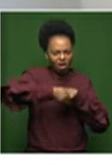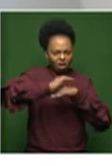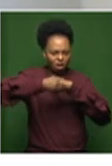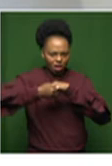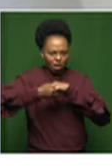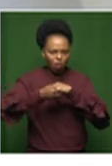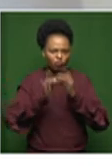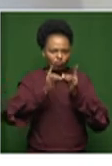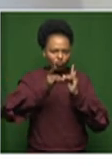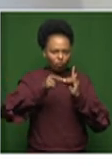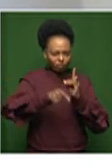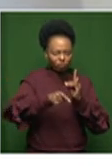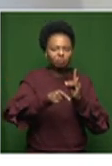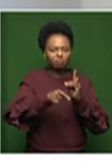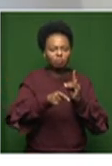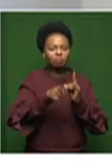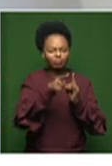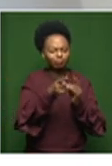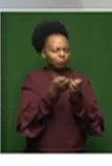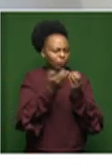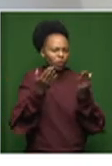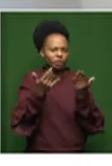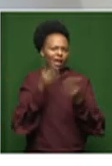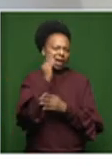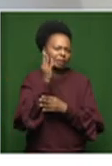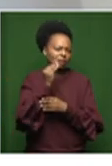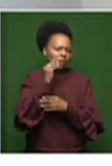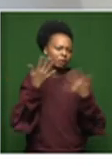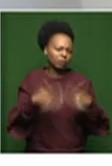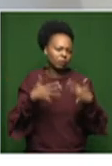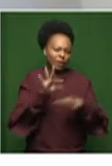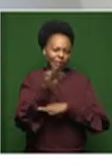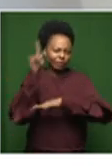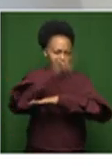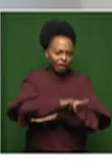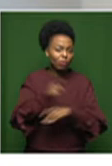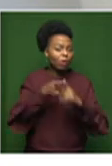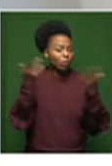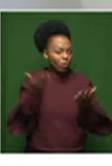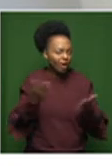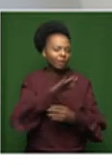And he's referencing various things that he experiences in his daily life in Zimbabwe.